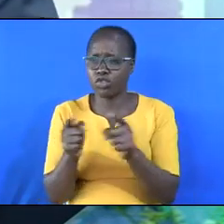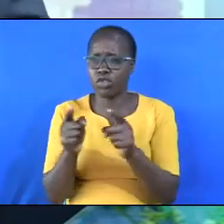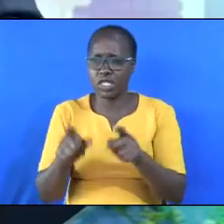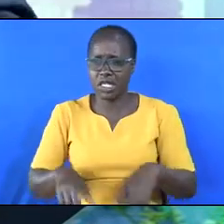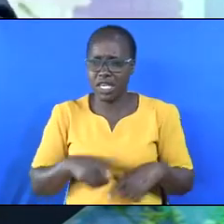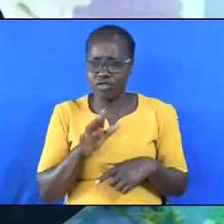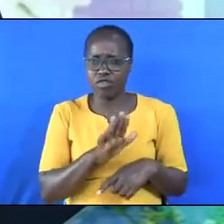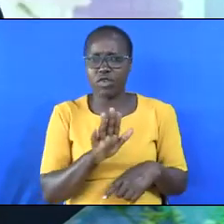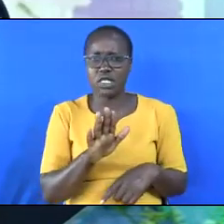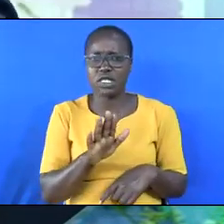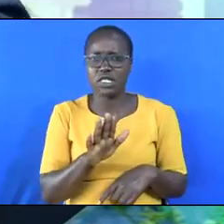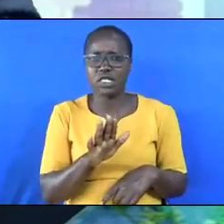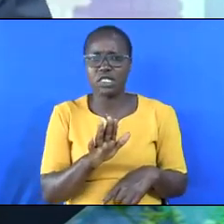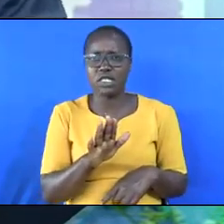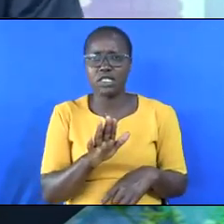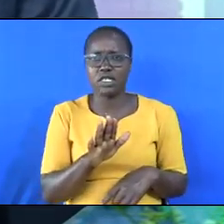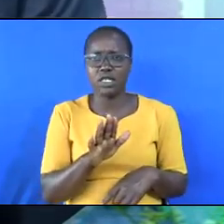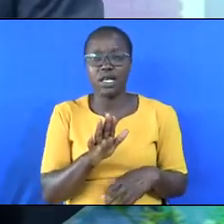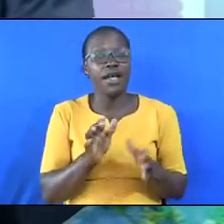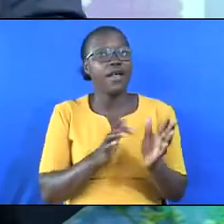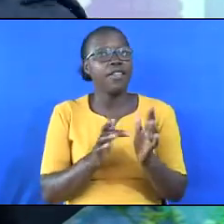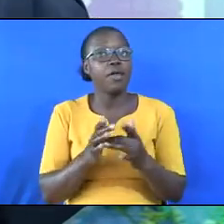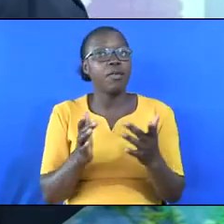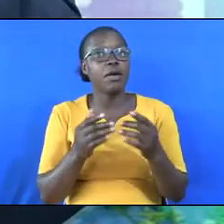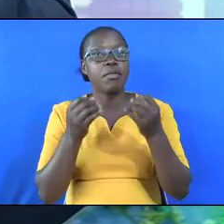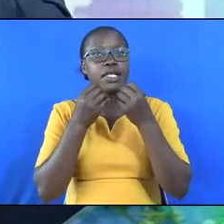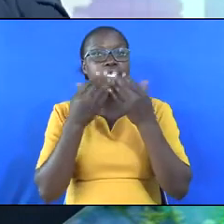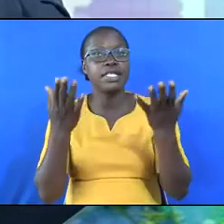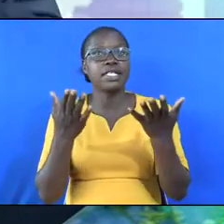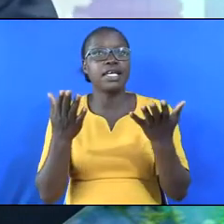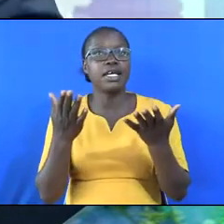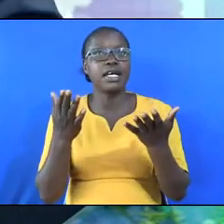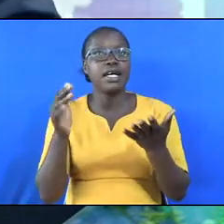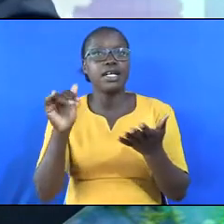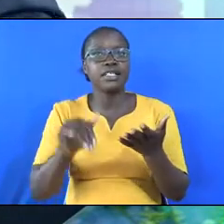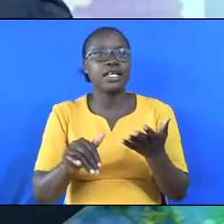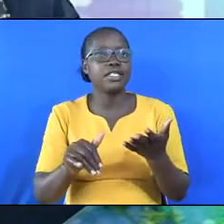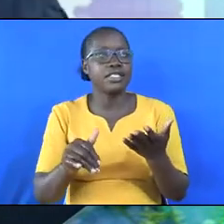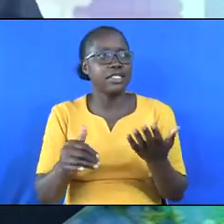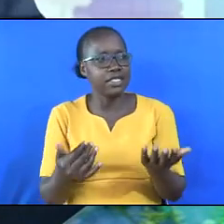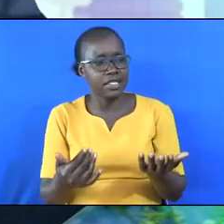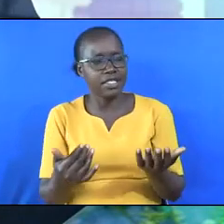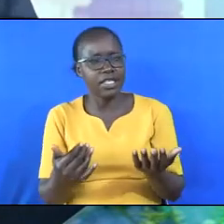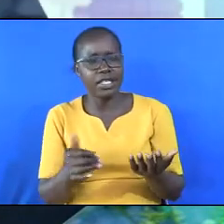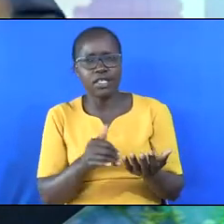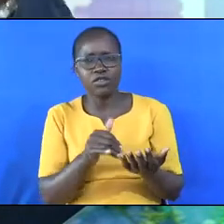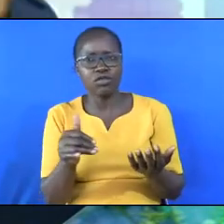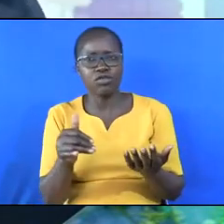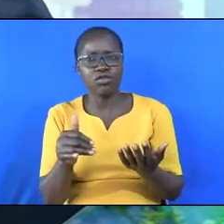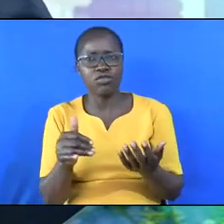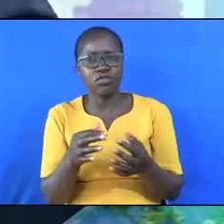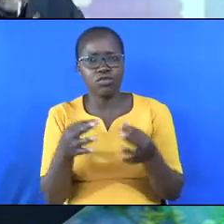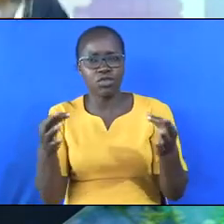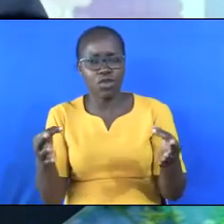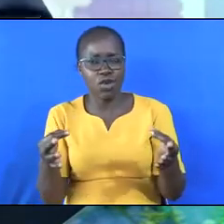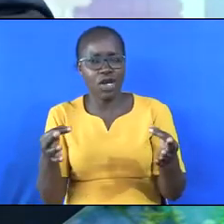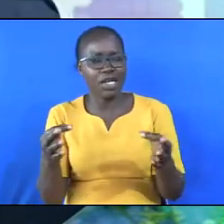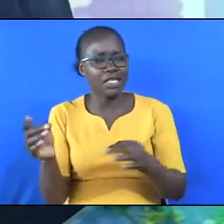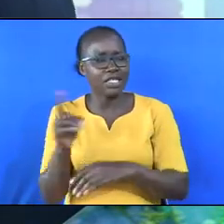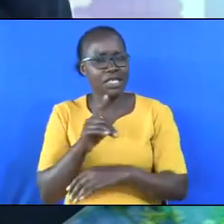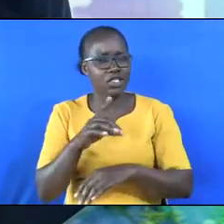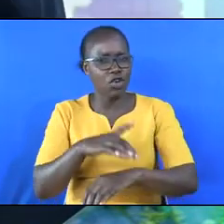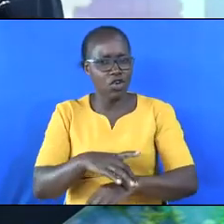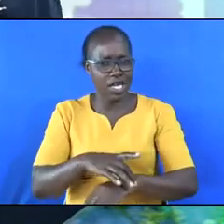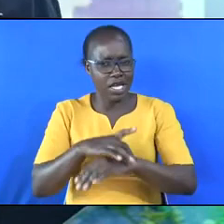your life. The Bible declares that if you fear the Lord and obey His word, that your days on